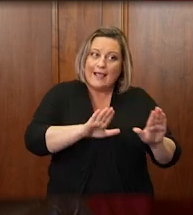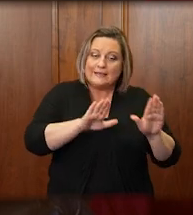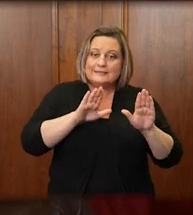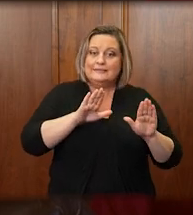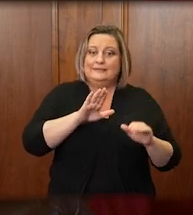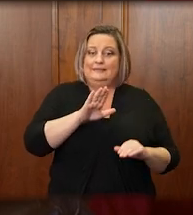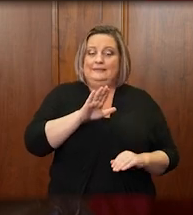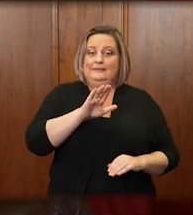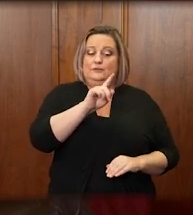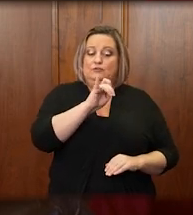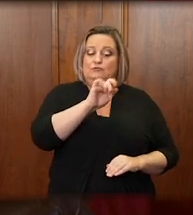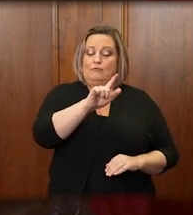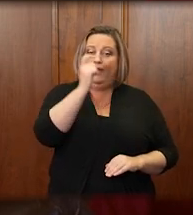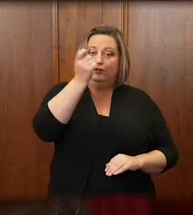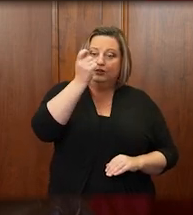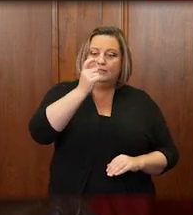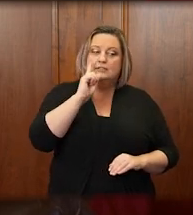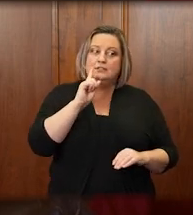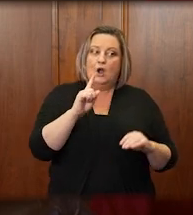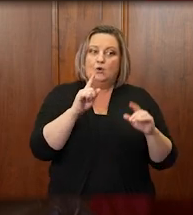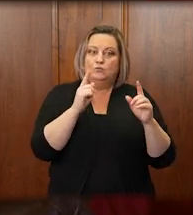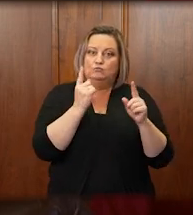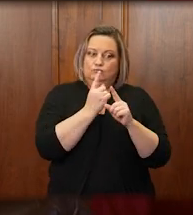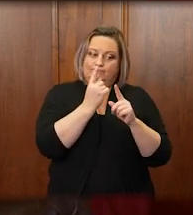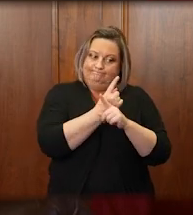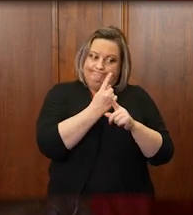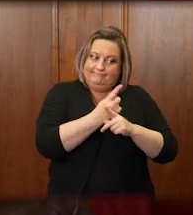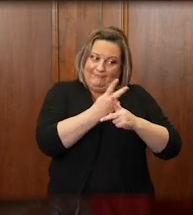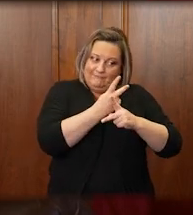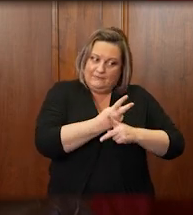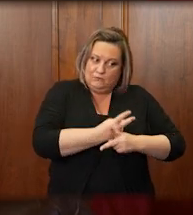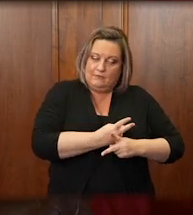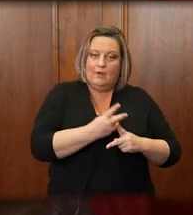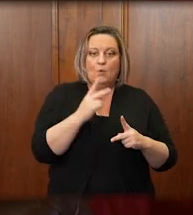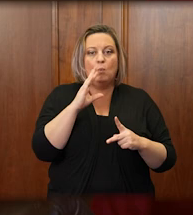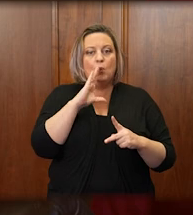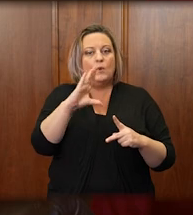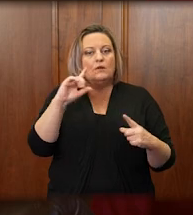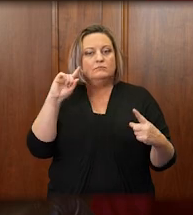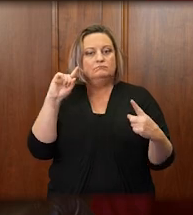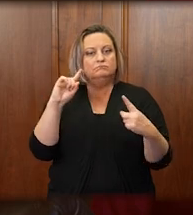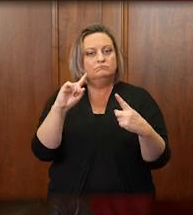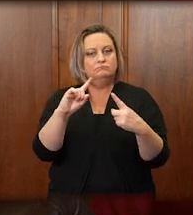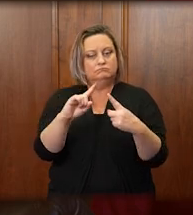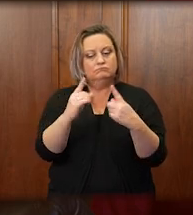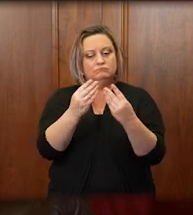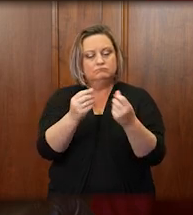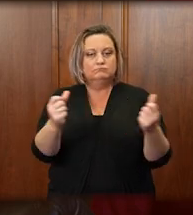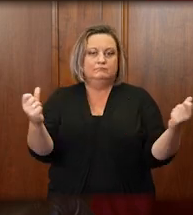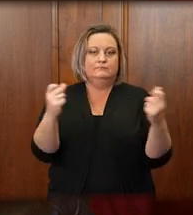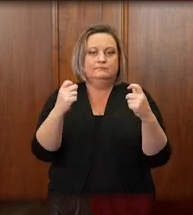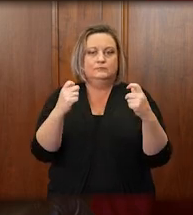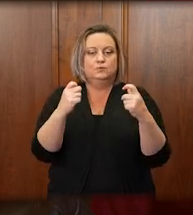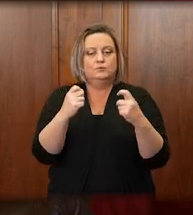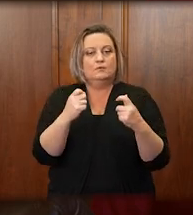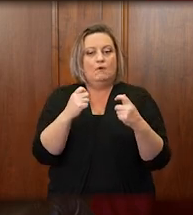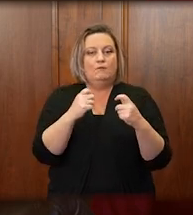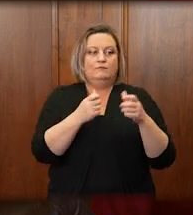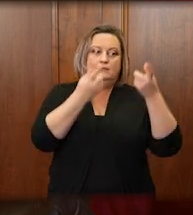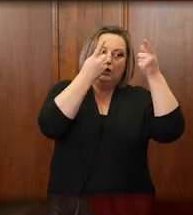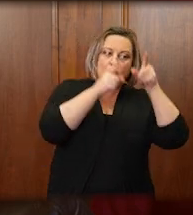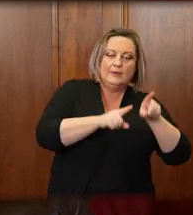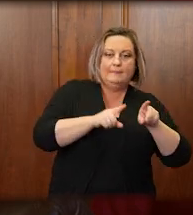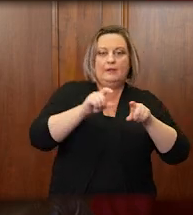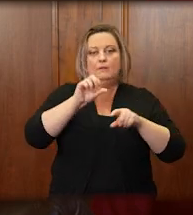at the limited backlog of jury trials, which will go away over time by trial or settlement. Wyoming